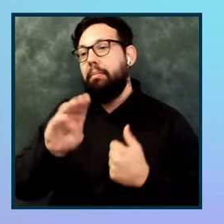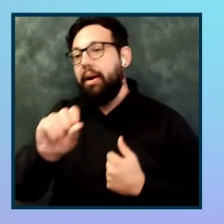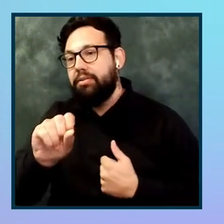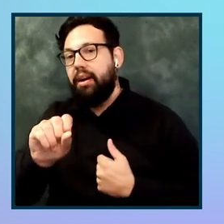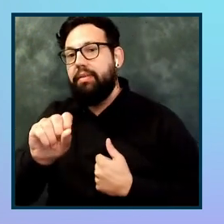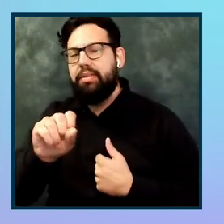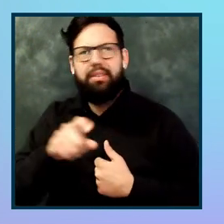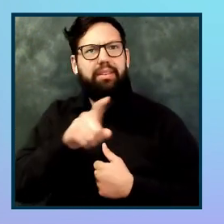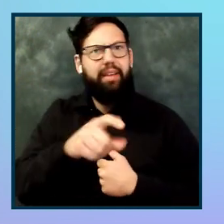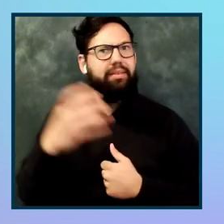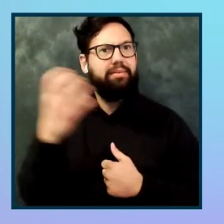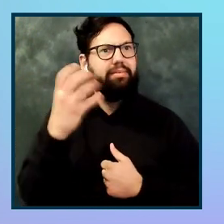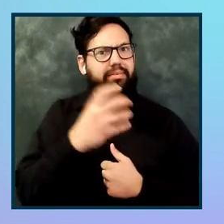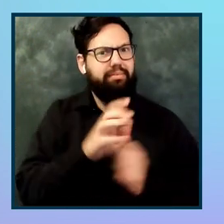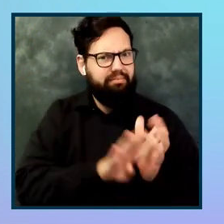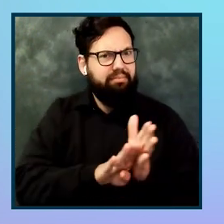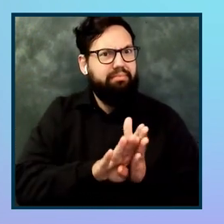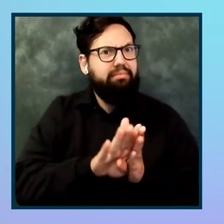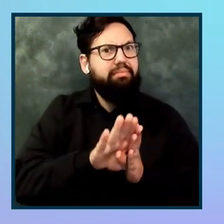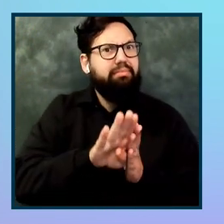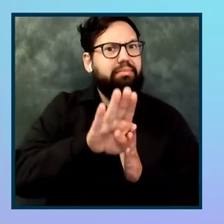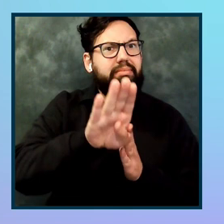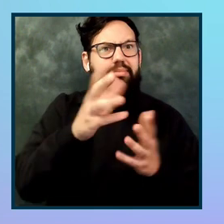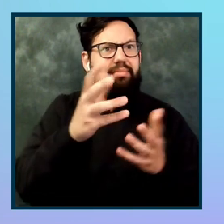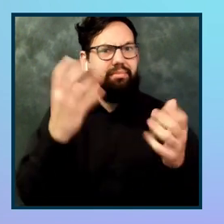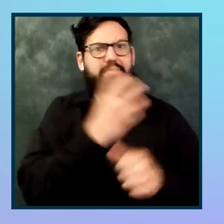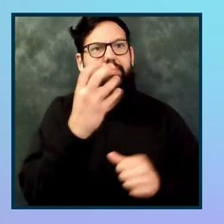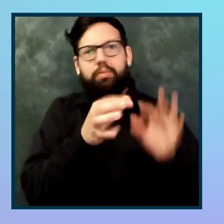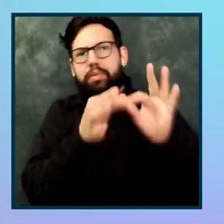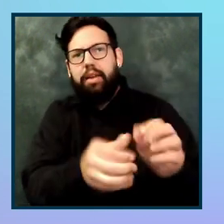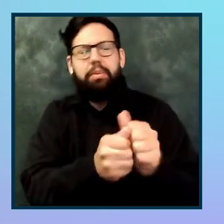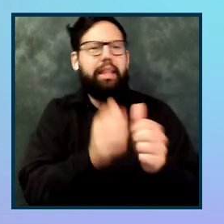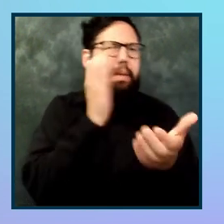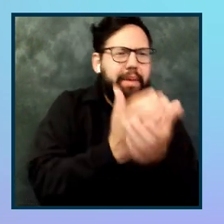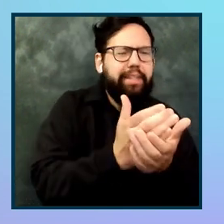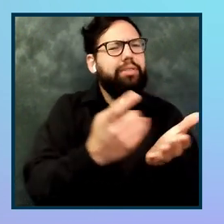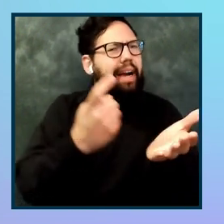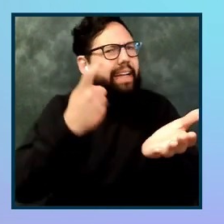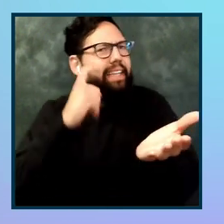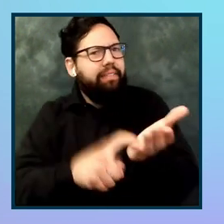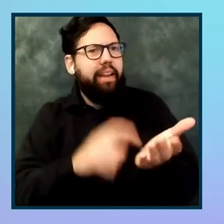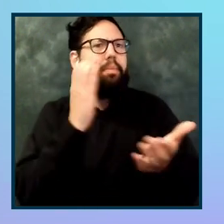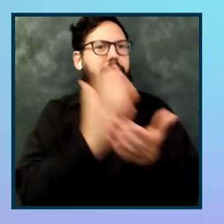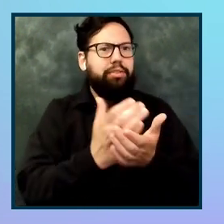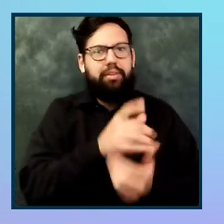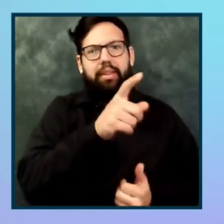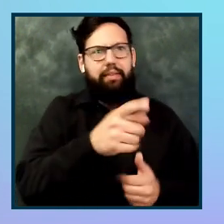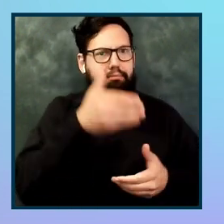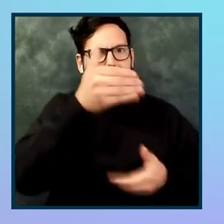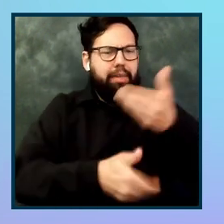artificial intelligence, identifying what is in an image. I'm talking about images in this case. They made a lot of advantages on digital.